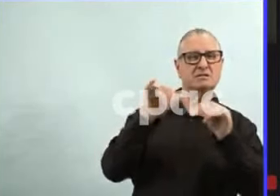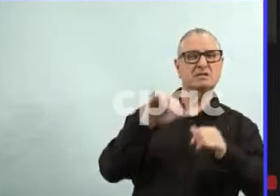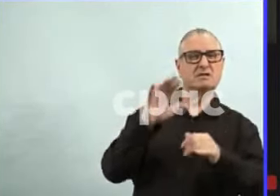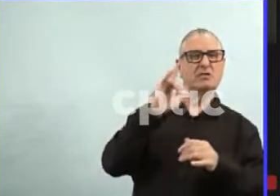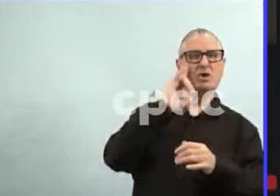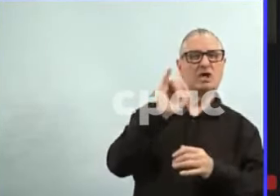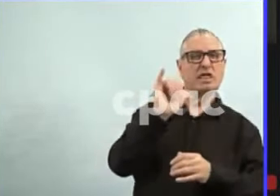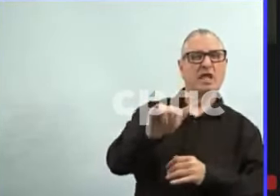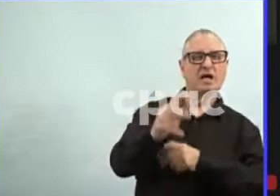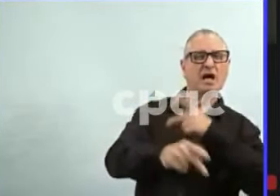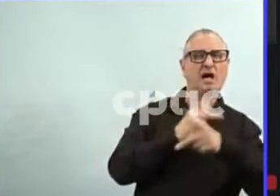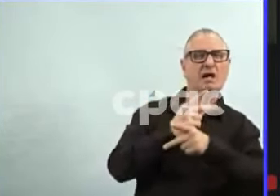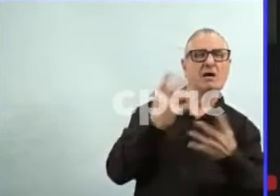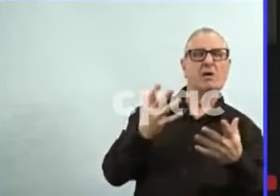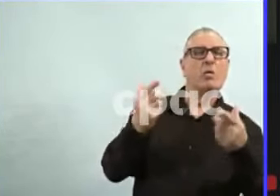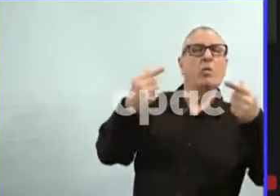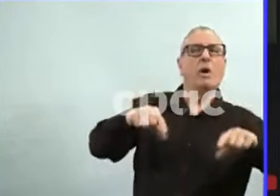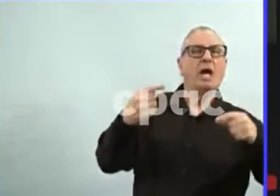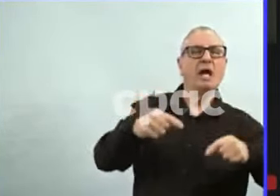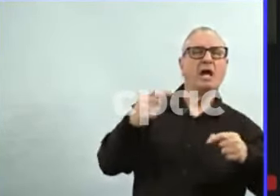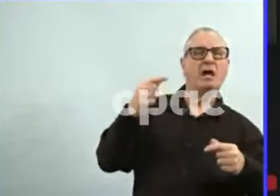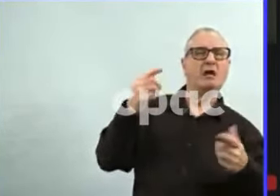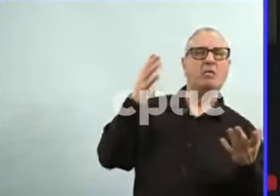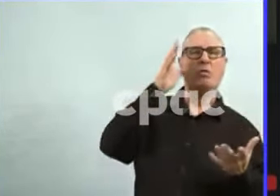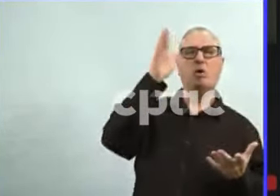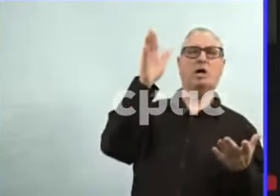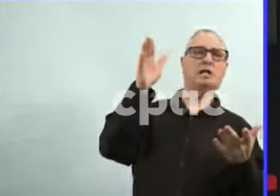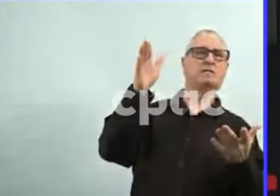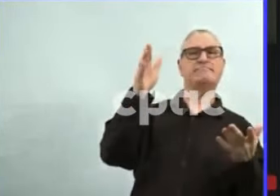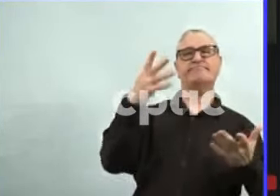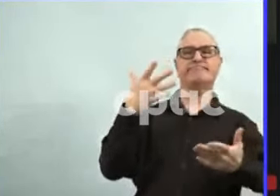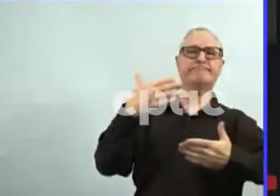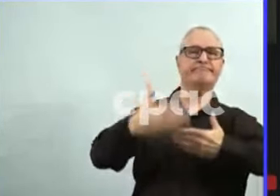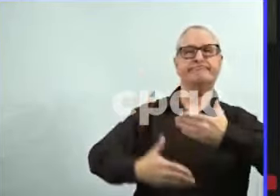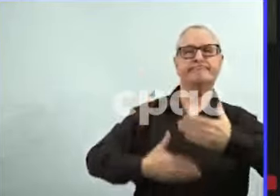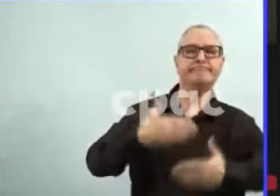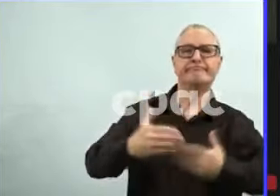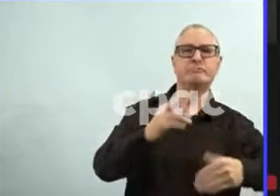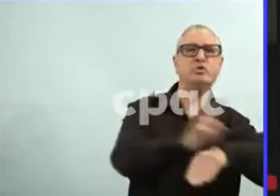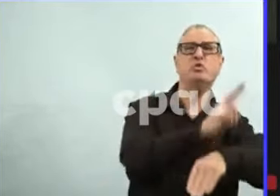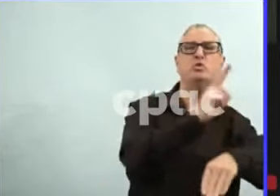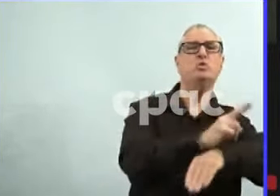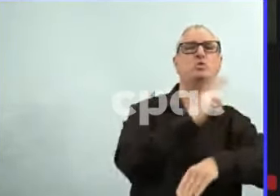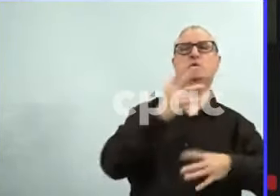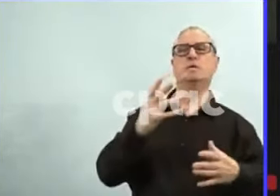probably going to have a greater uptake or people will accept it more.